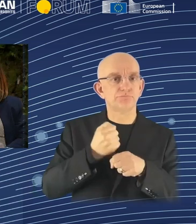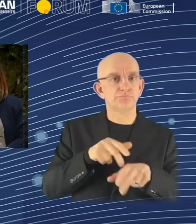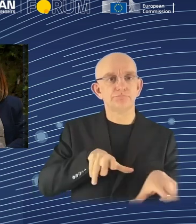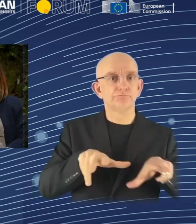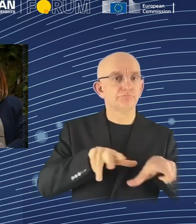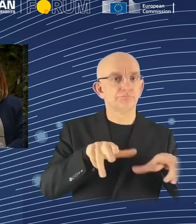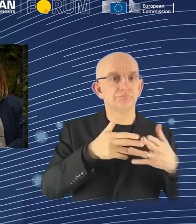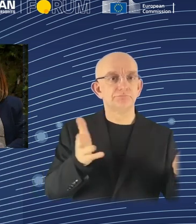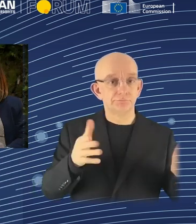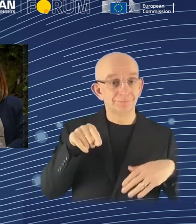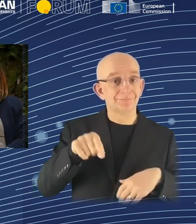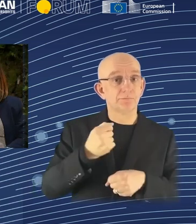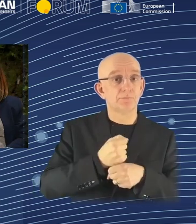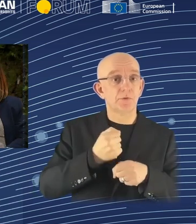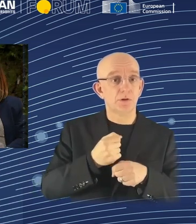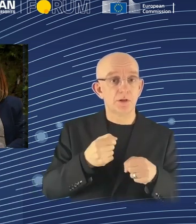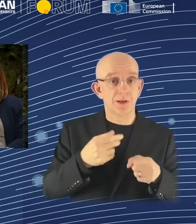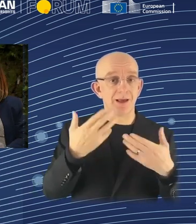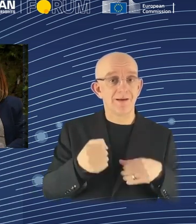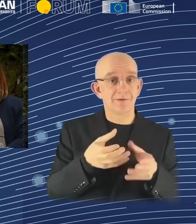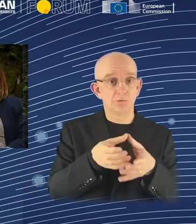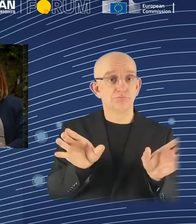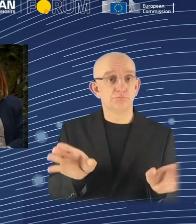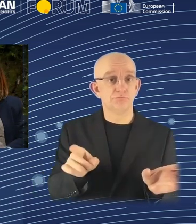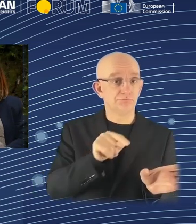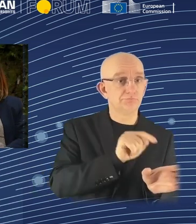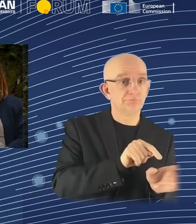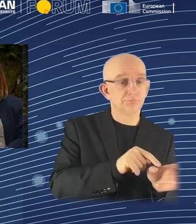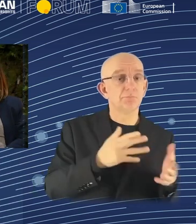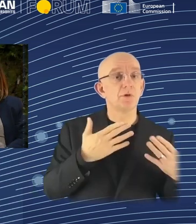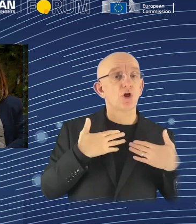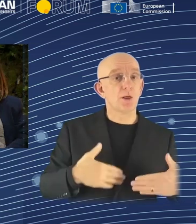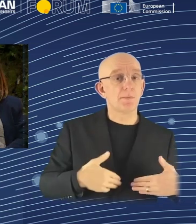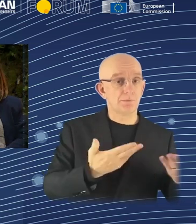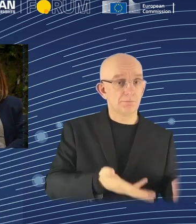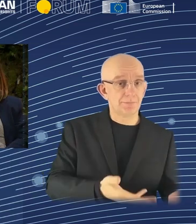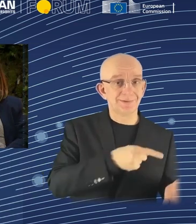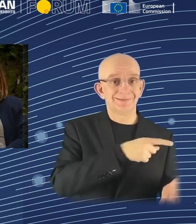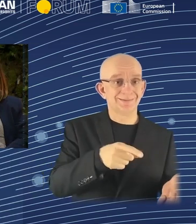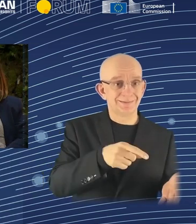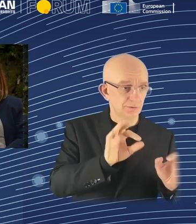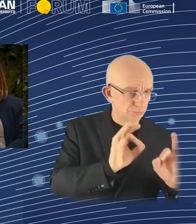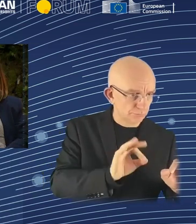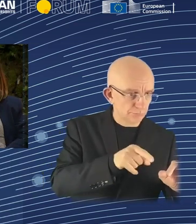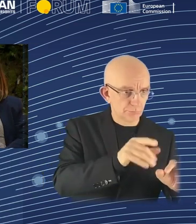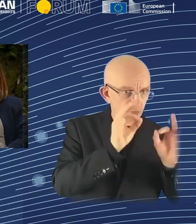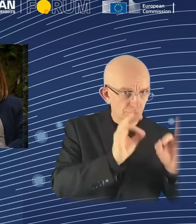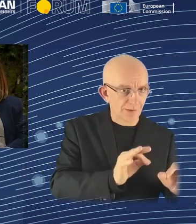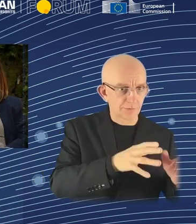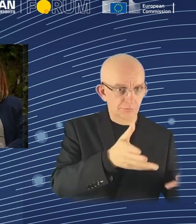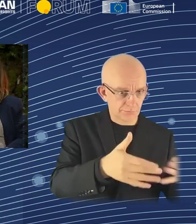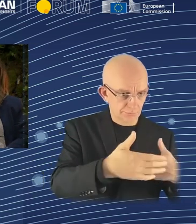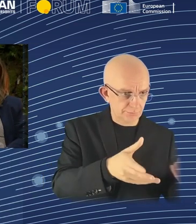human beings whose job it is to pick the right object from a storage unit and put it onto the conveyor belt or